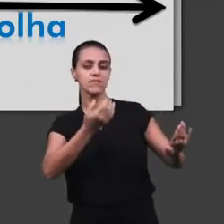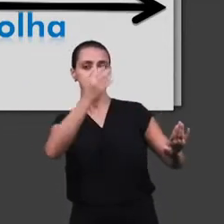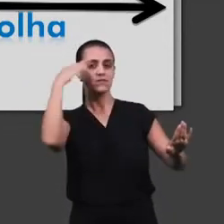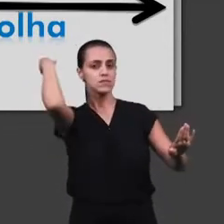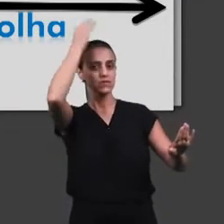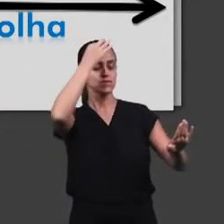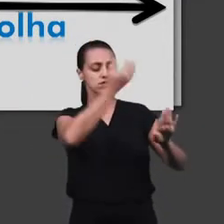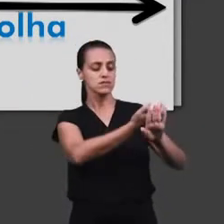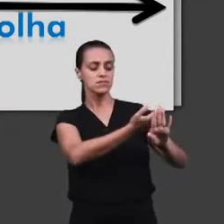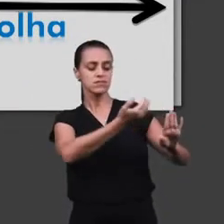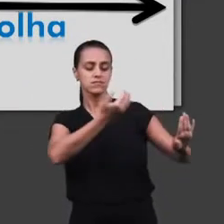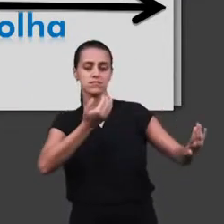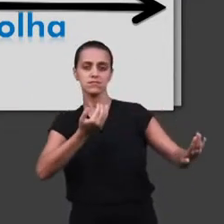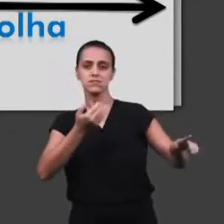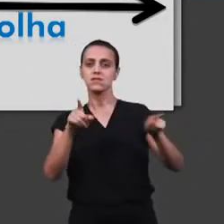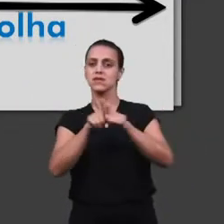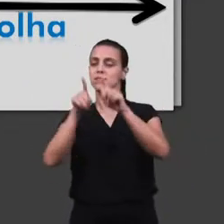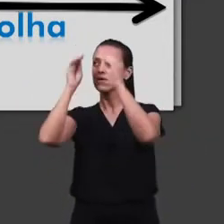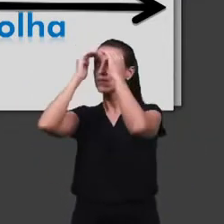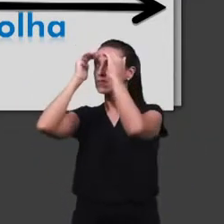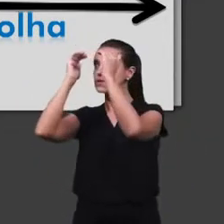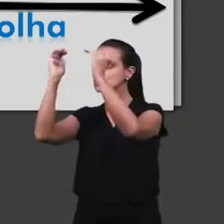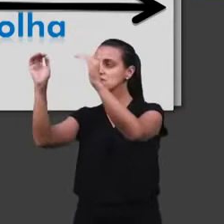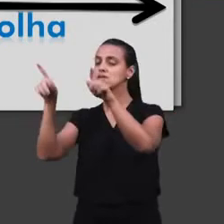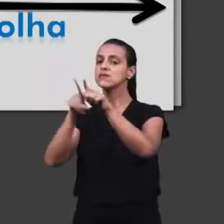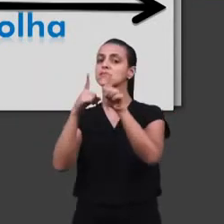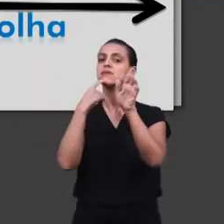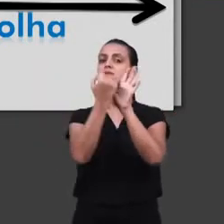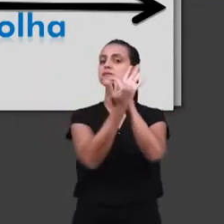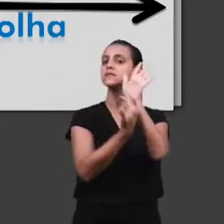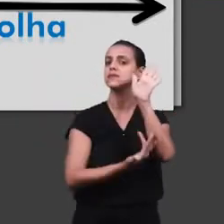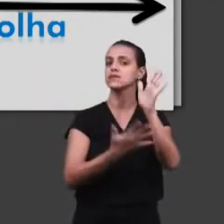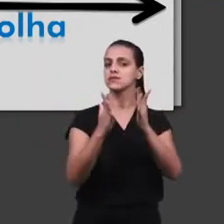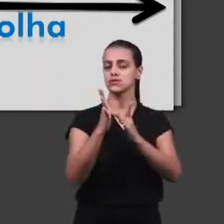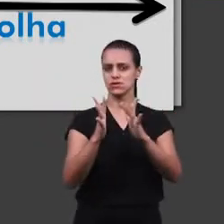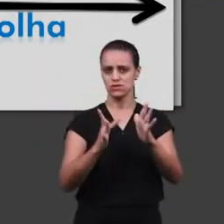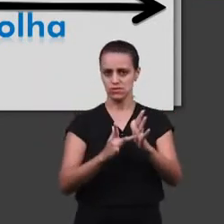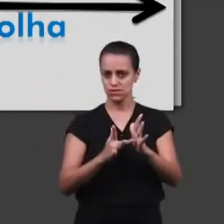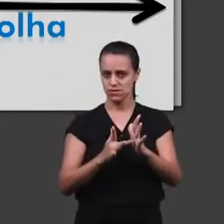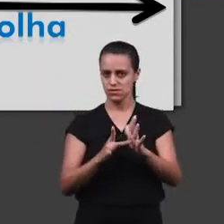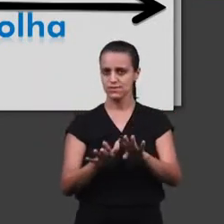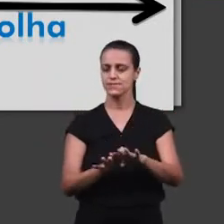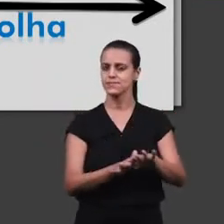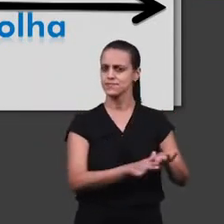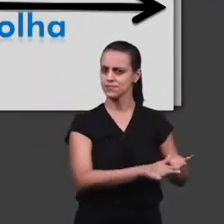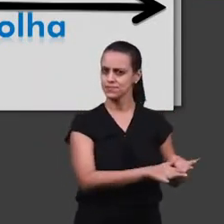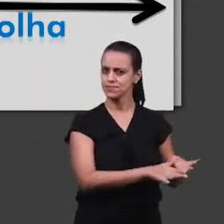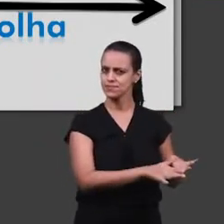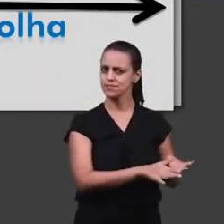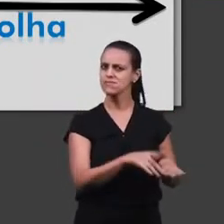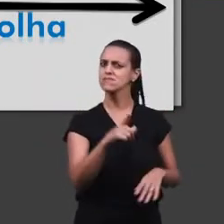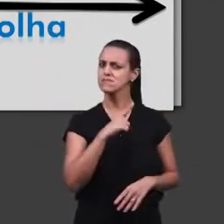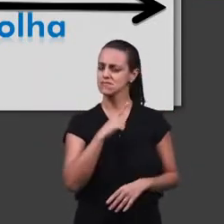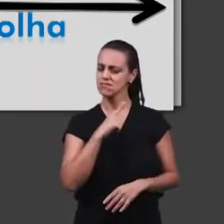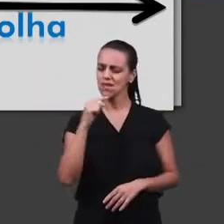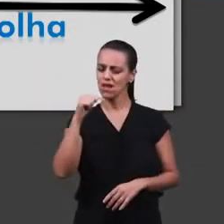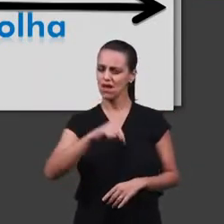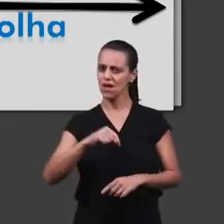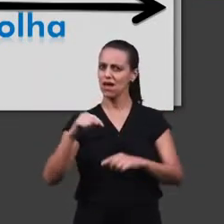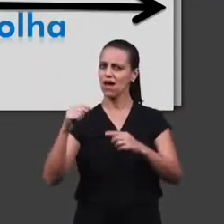obedience and sprinkling of the blood of Jesus Christ. And as we see here on this chart,